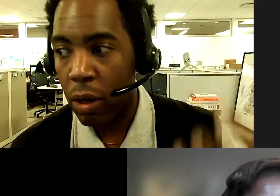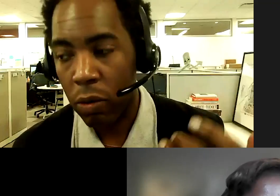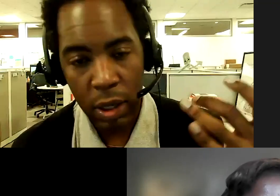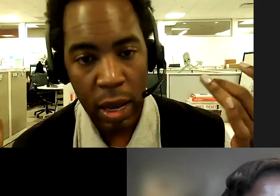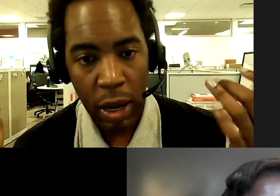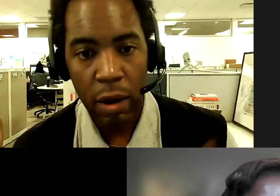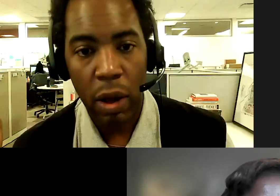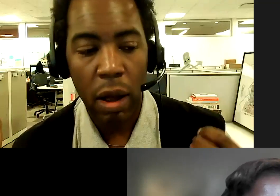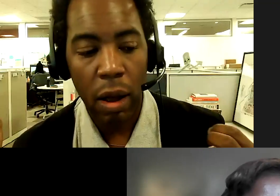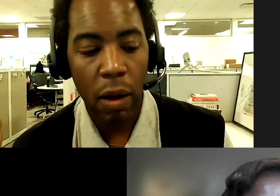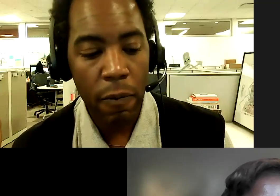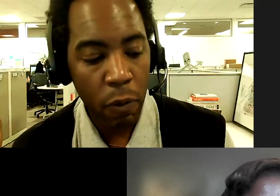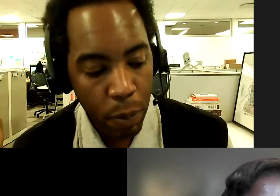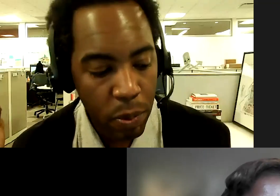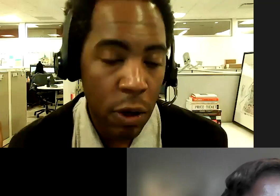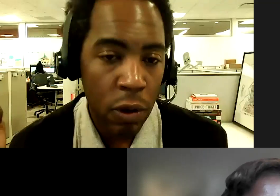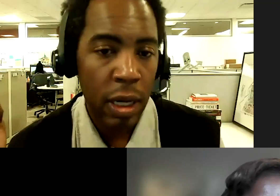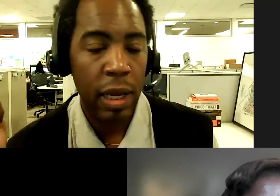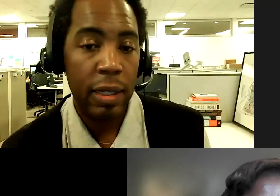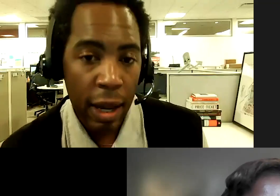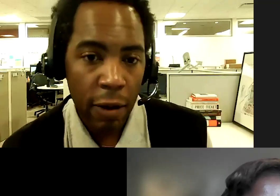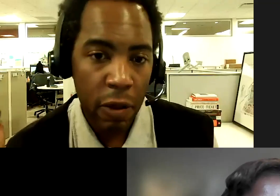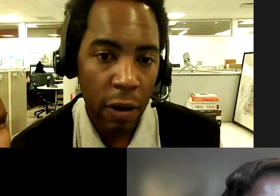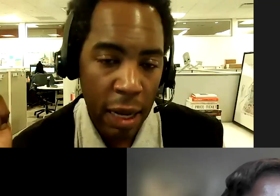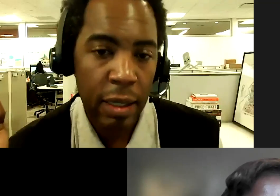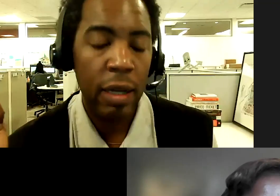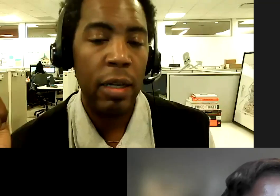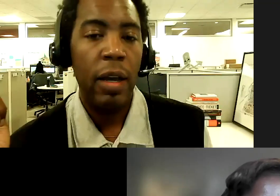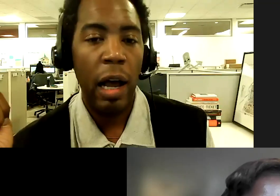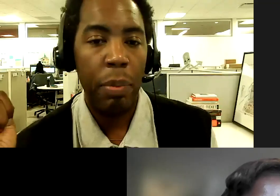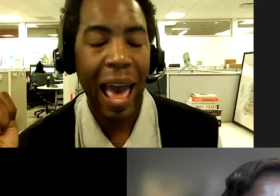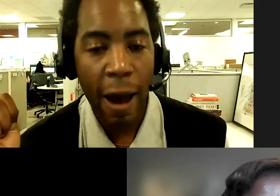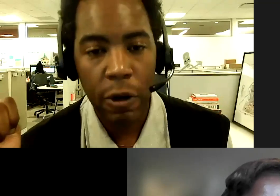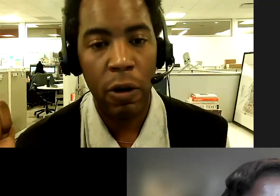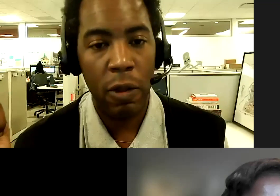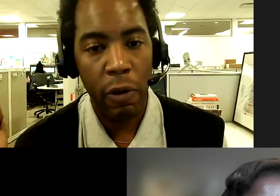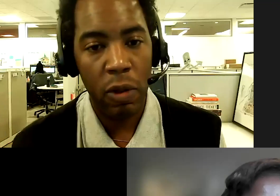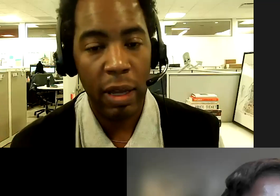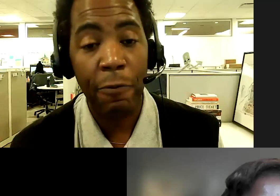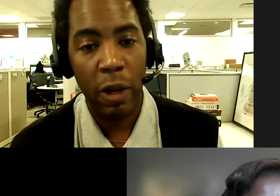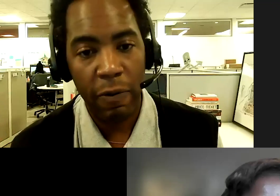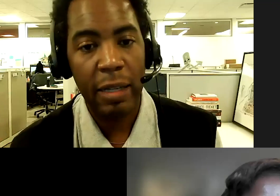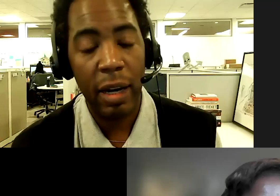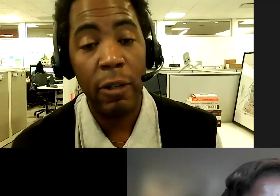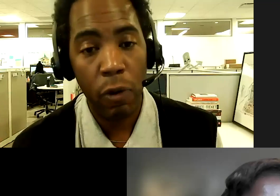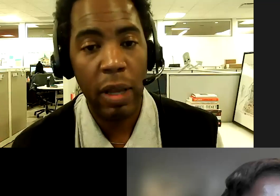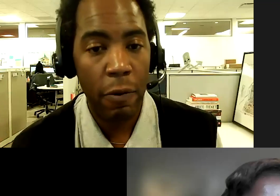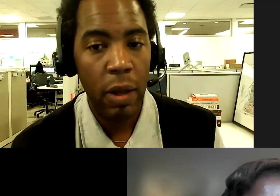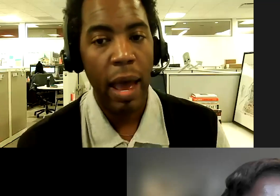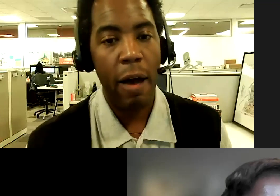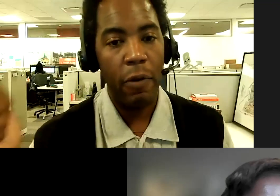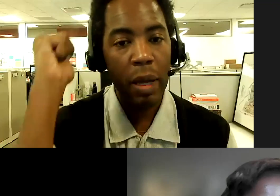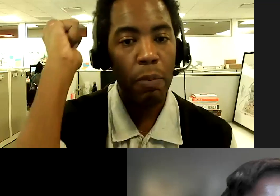uh, you know, the same kind of, uh, tenderness at the site of the vaccine. Uh, but after the, after getting vaccinated, some